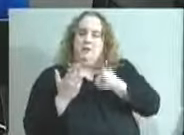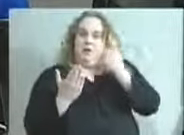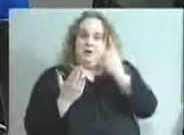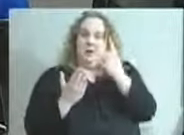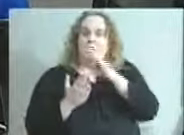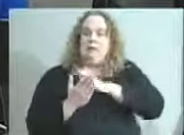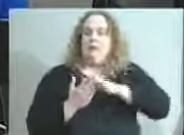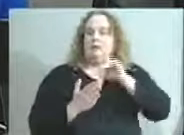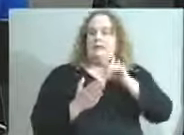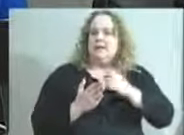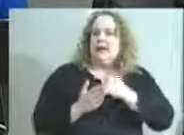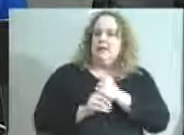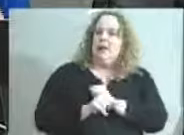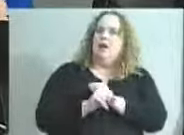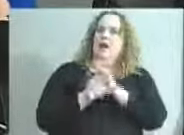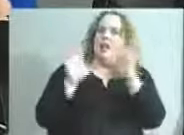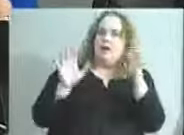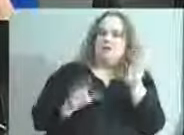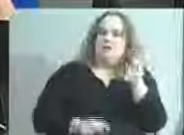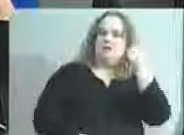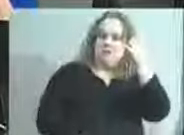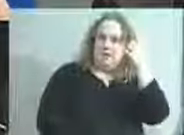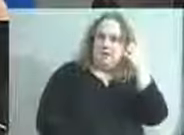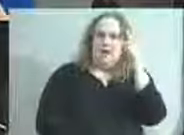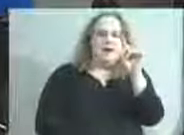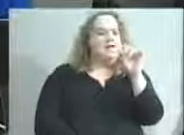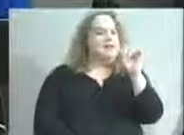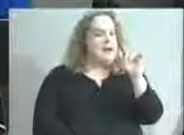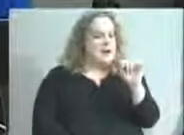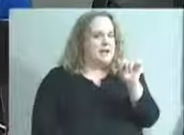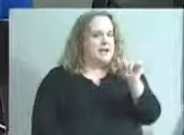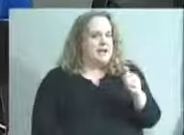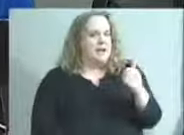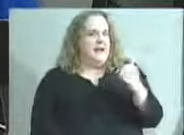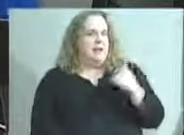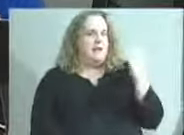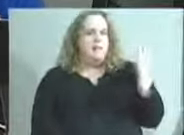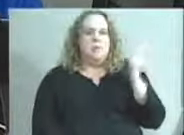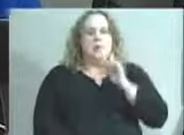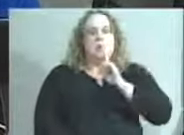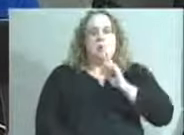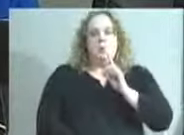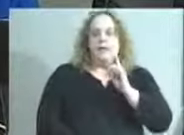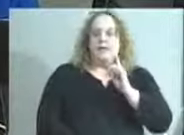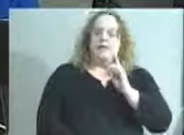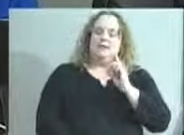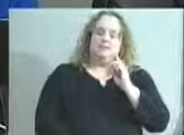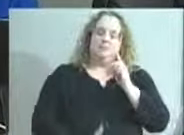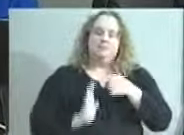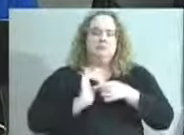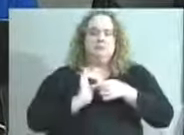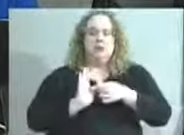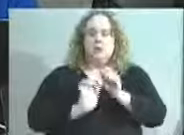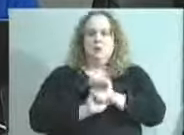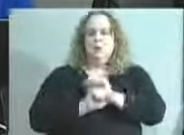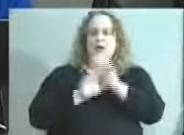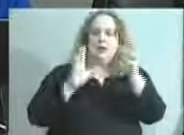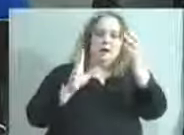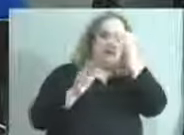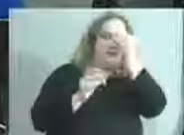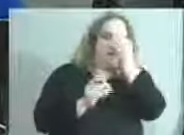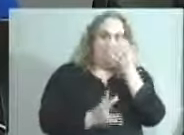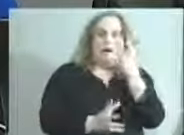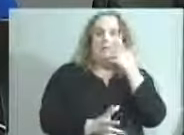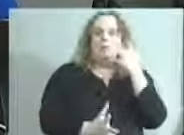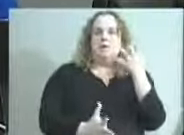a clear understanding of the data, we need to have it presented to us in a way that really yields the most information so that we can make reasonable